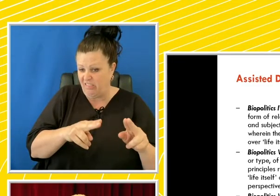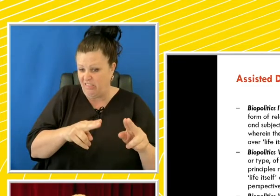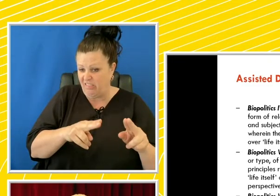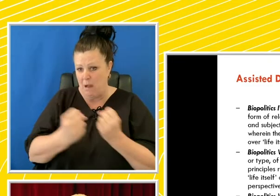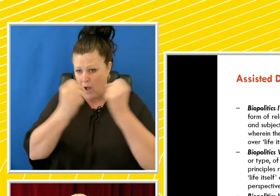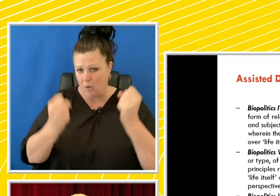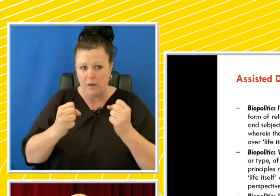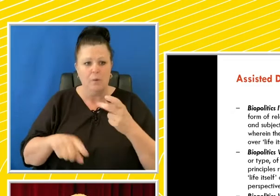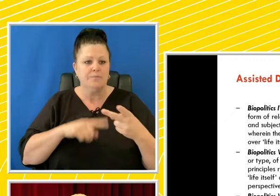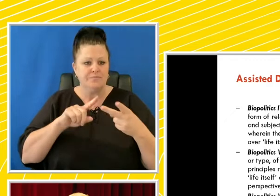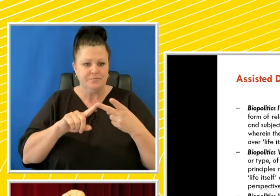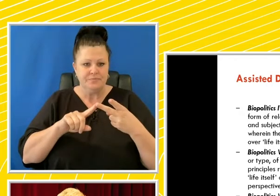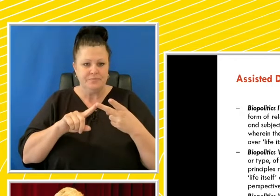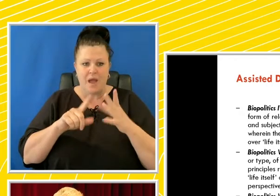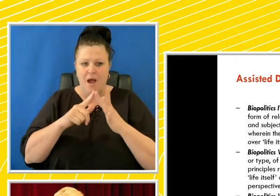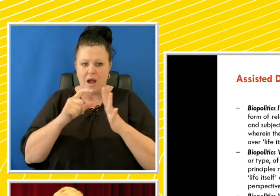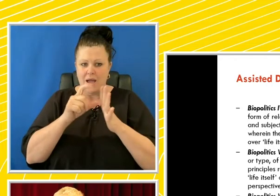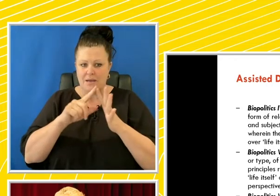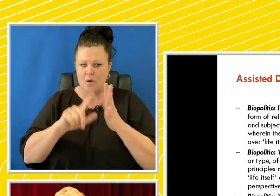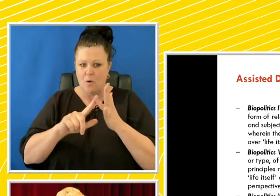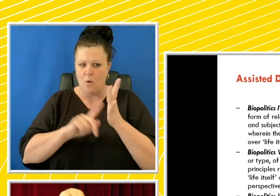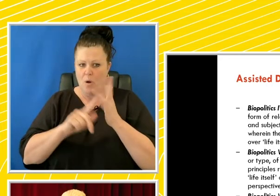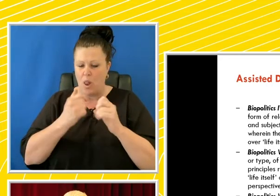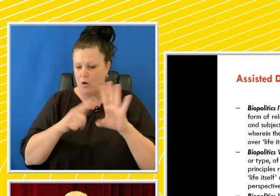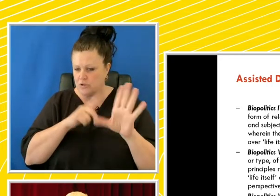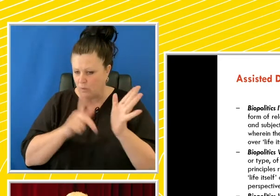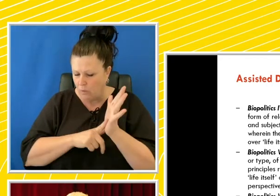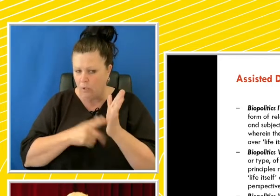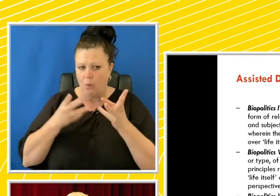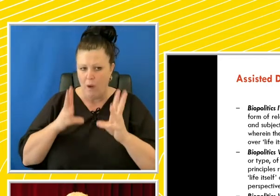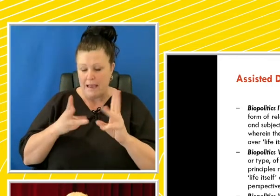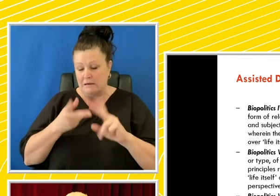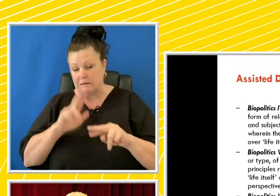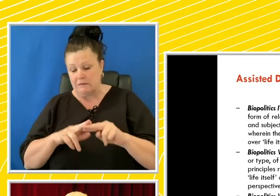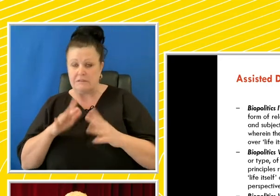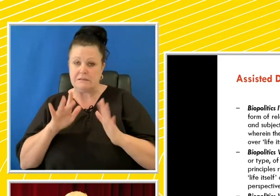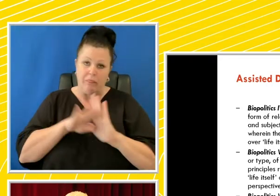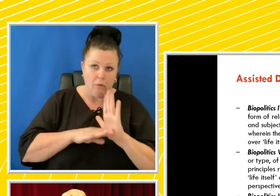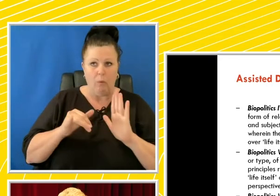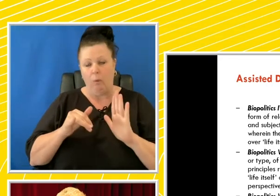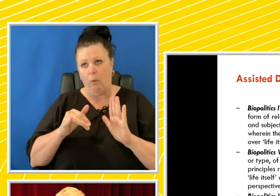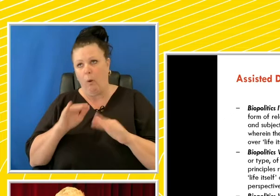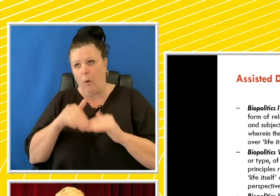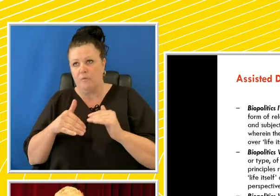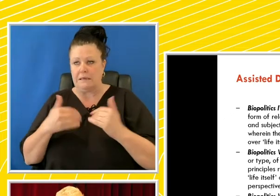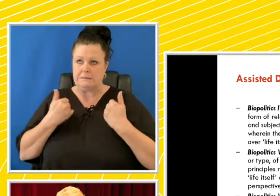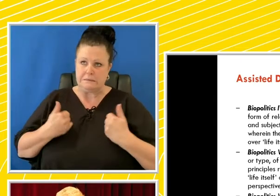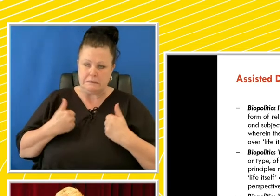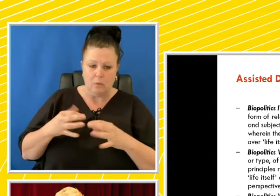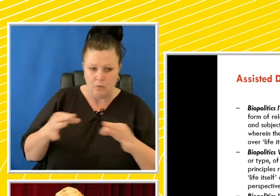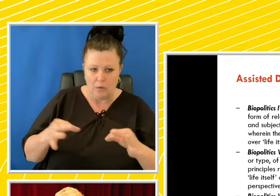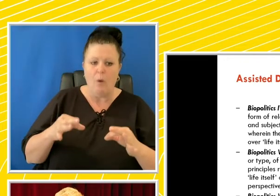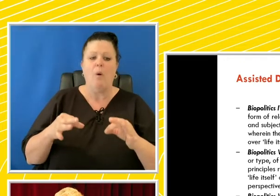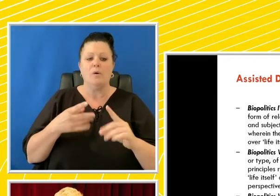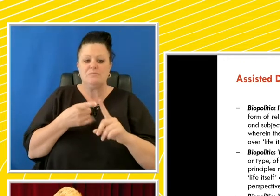approaches and the motivations of the state or its theoretical or ethical preconditions, or particular methodological